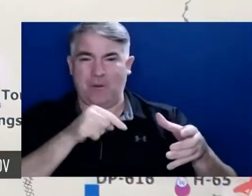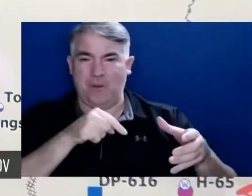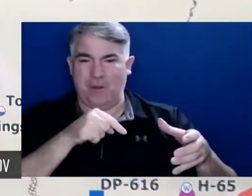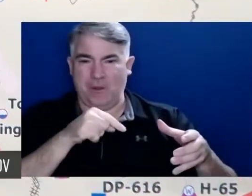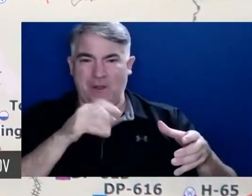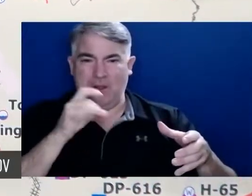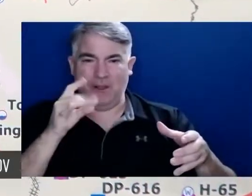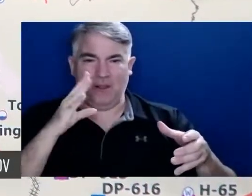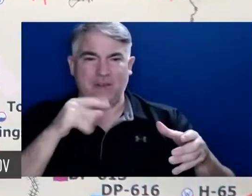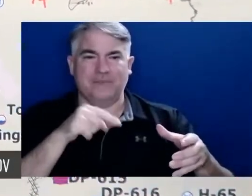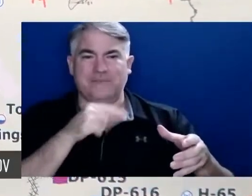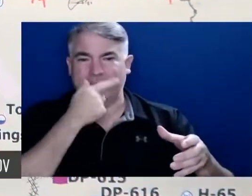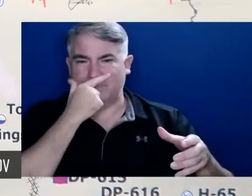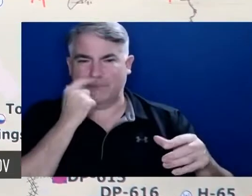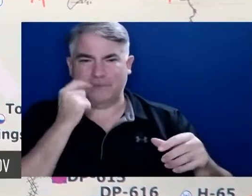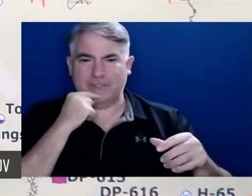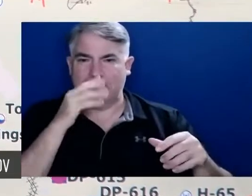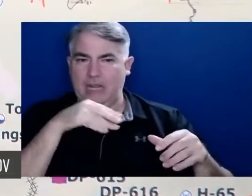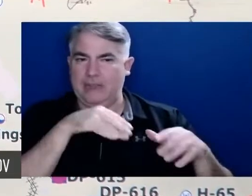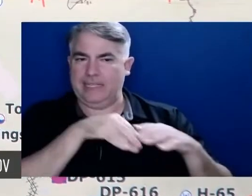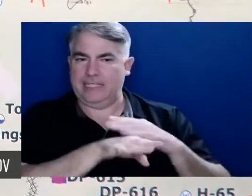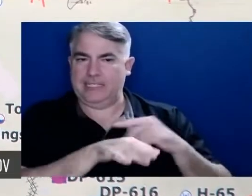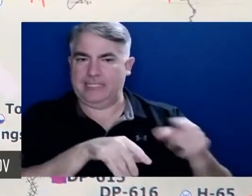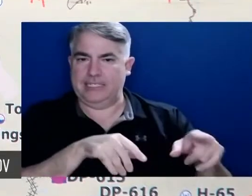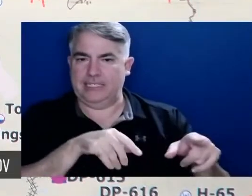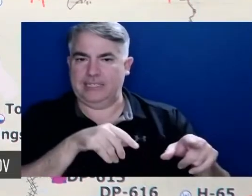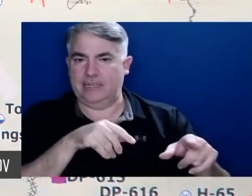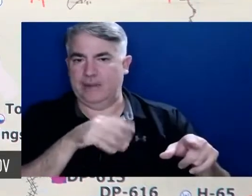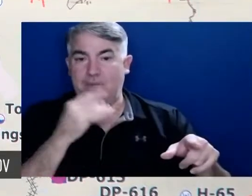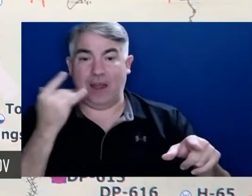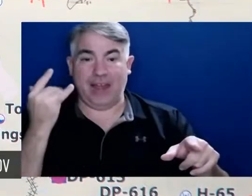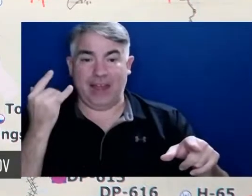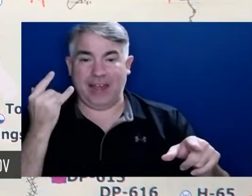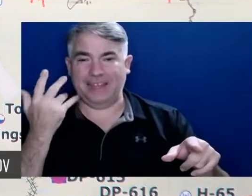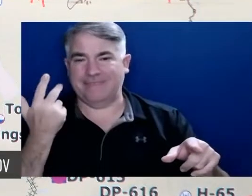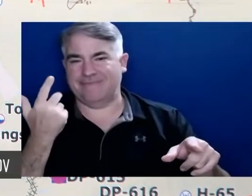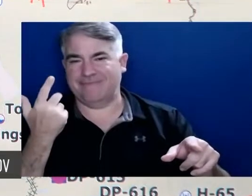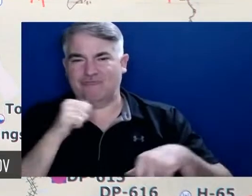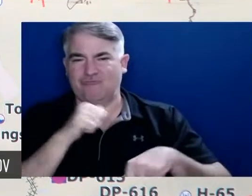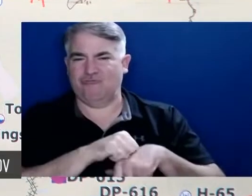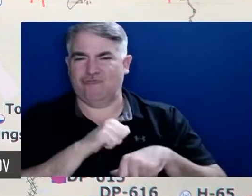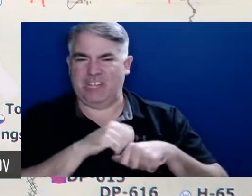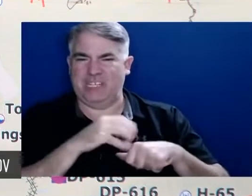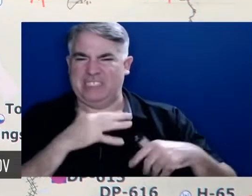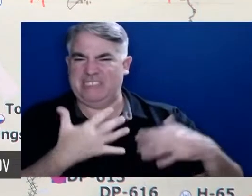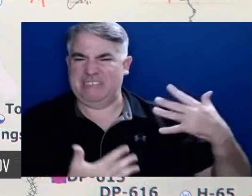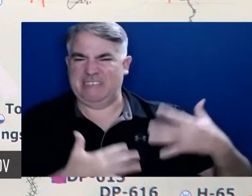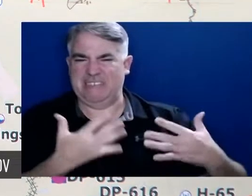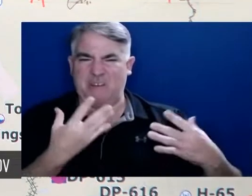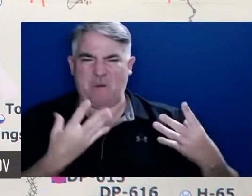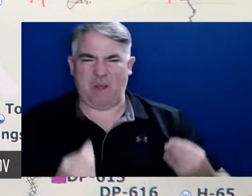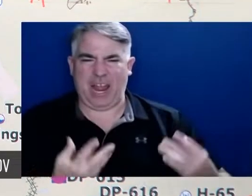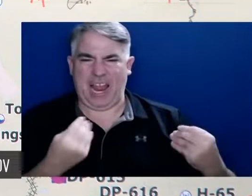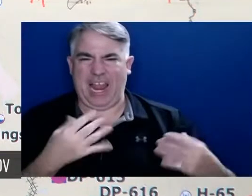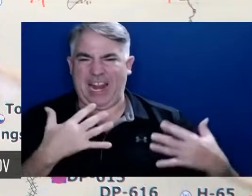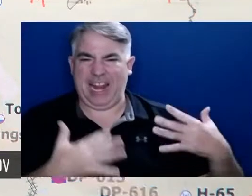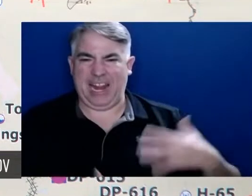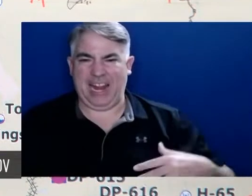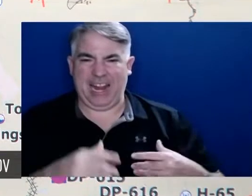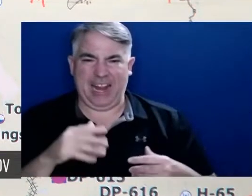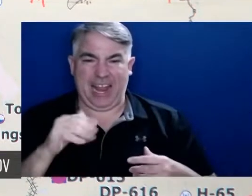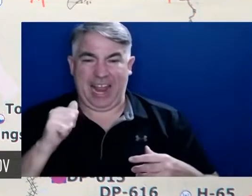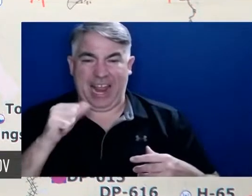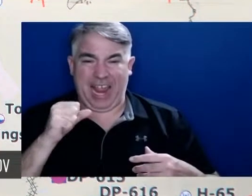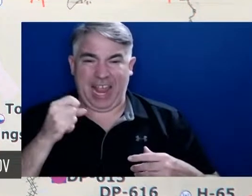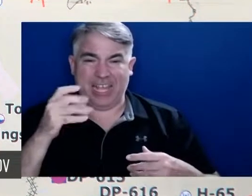due to wet rocks and mud and that kind of thing. You know when the ash gets wet it gets super slippery and they're already in